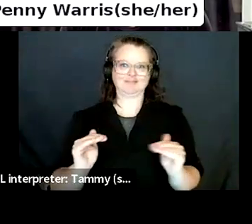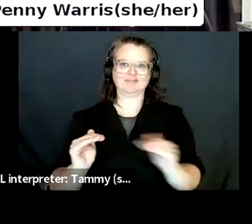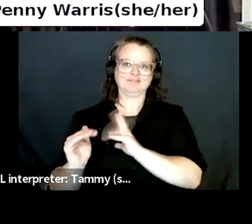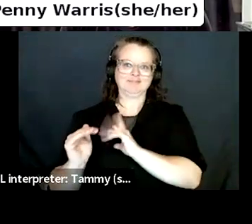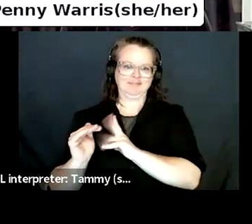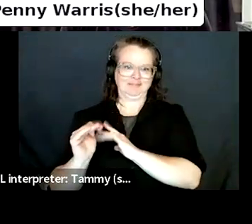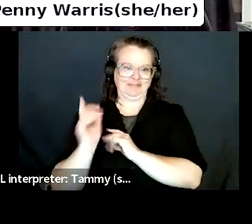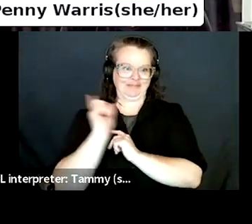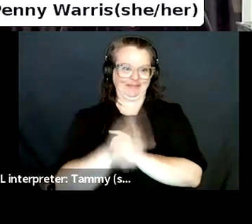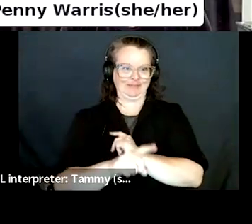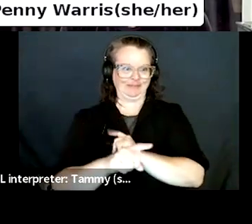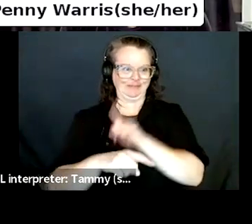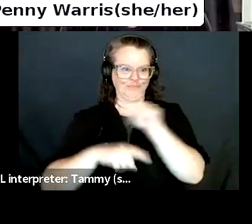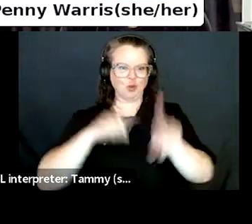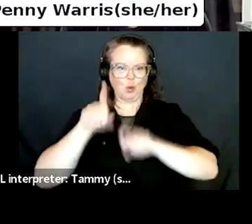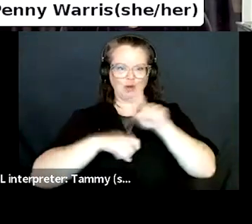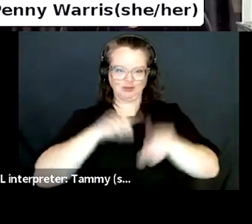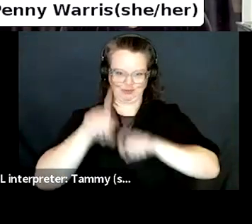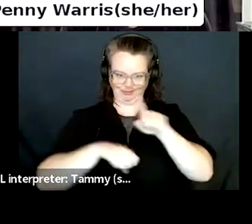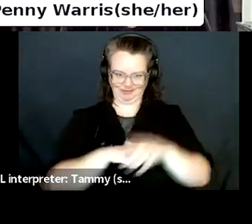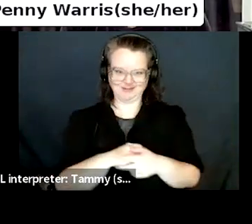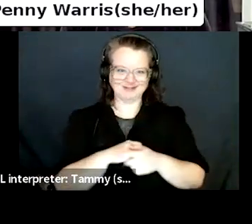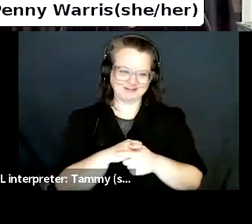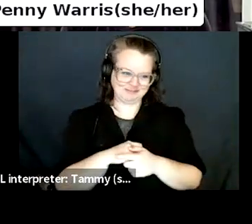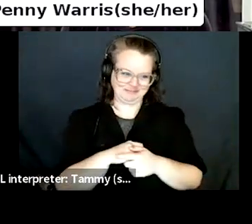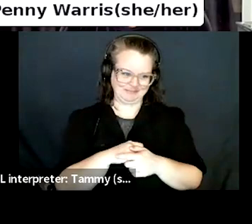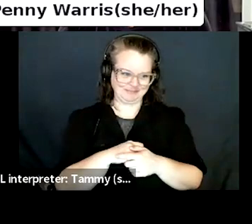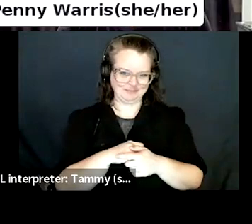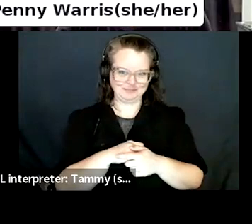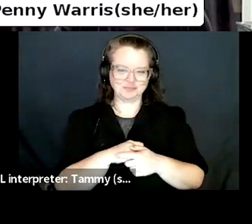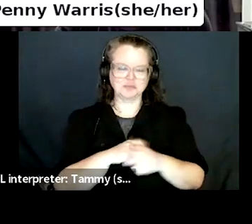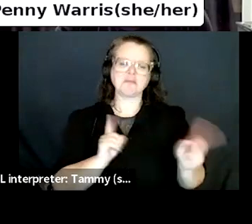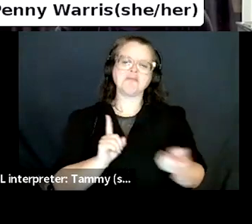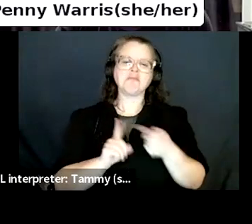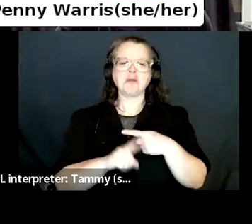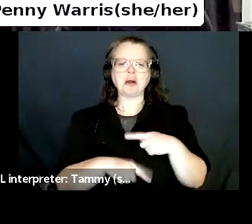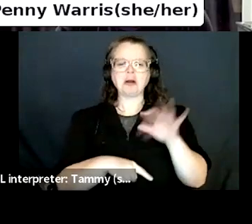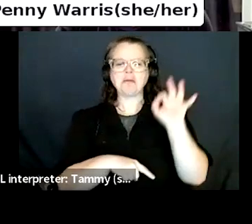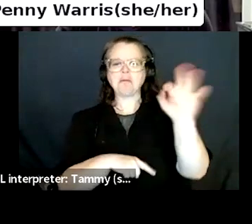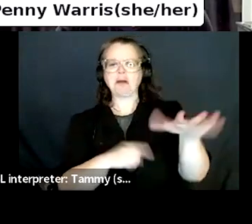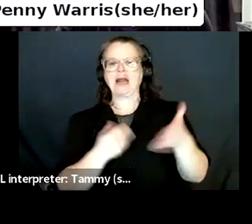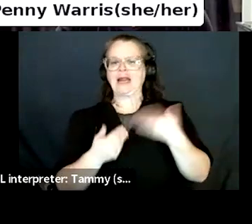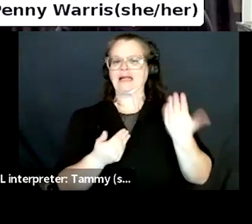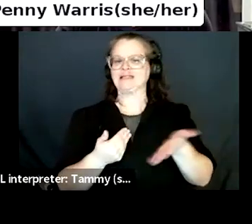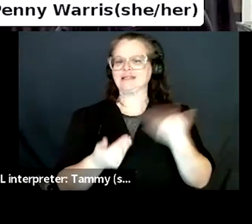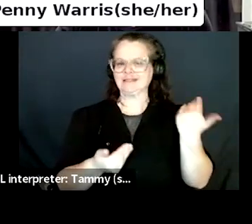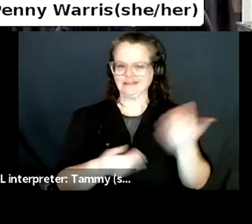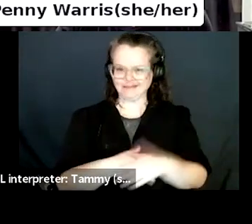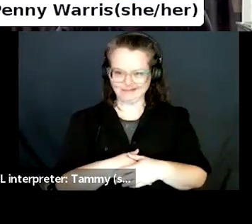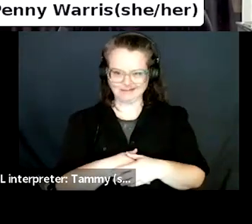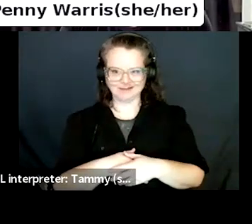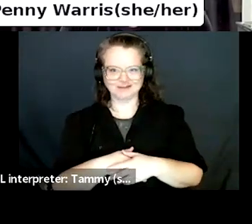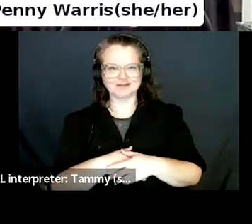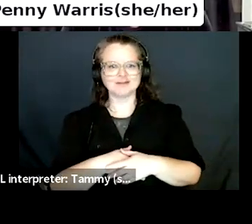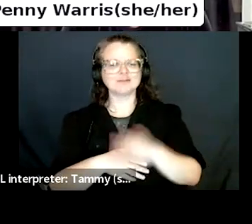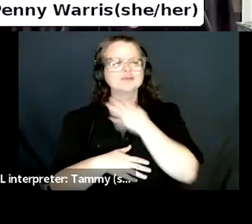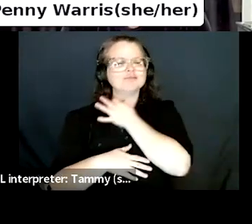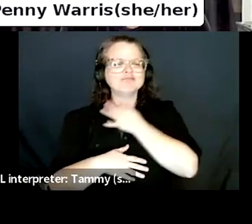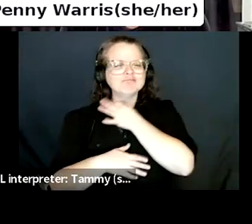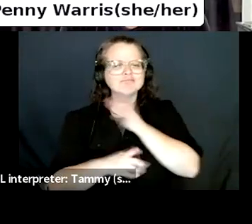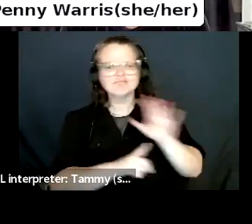And our first question, a little bit softball, we're going to get you to tell us your story. You know,